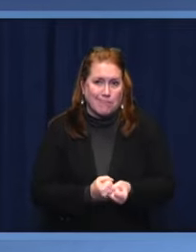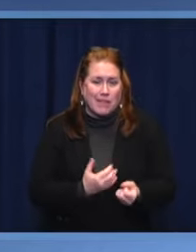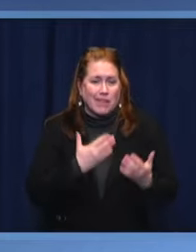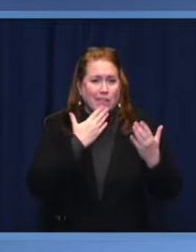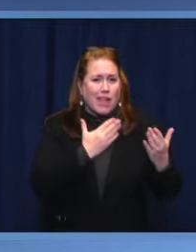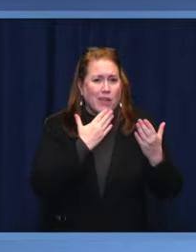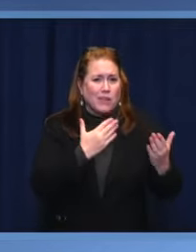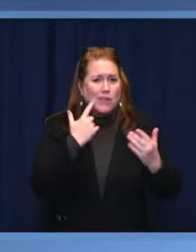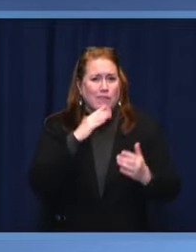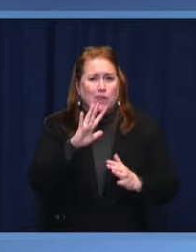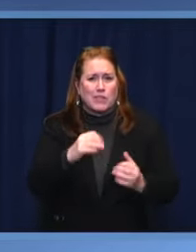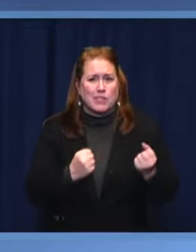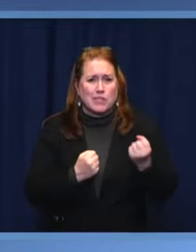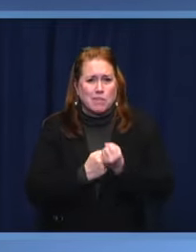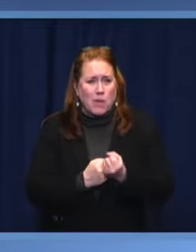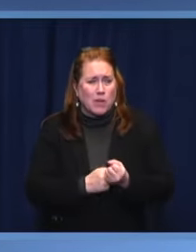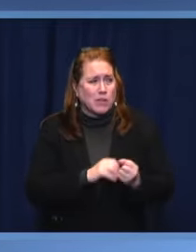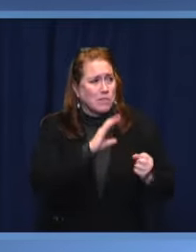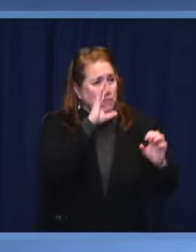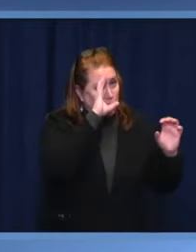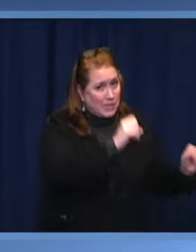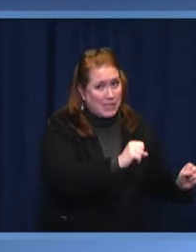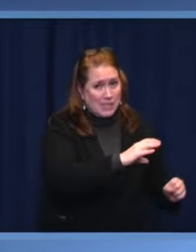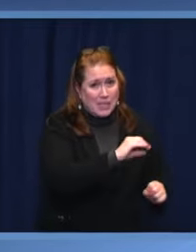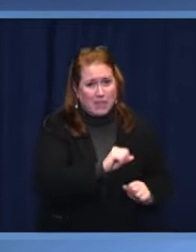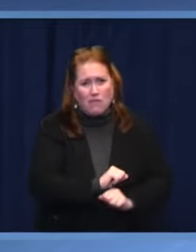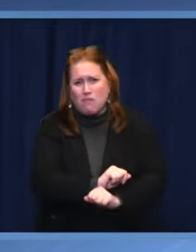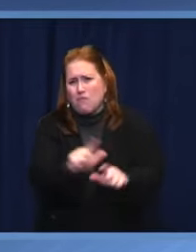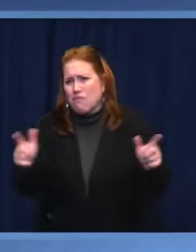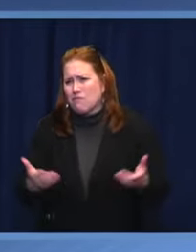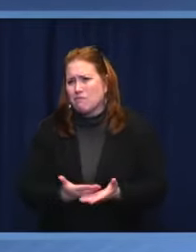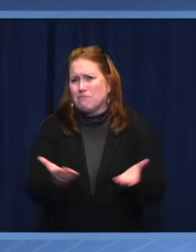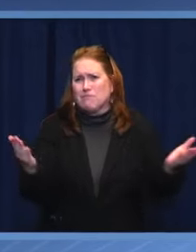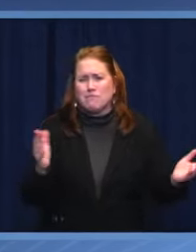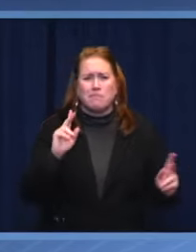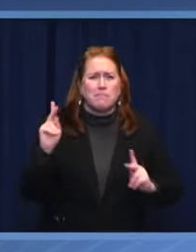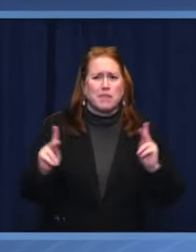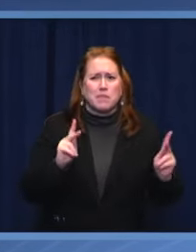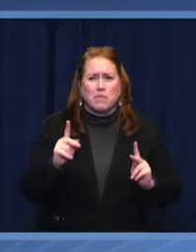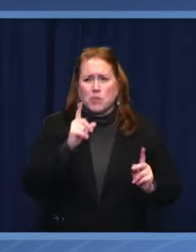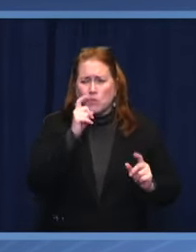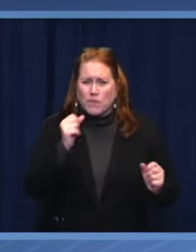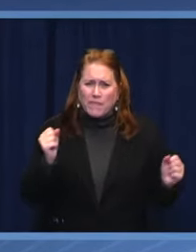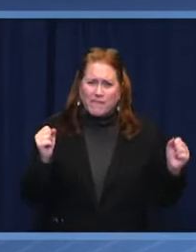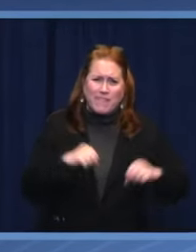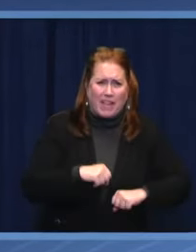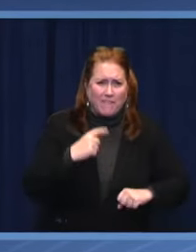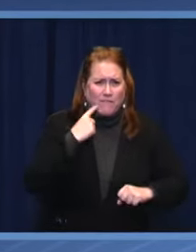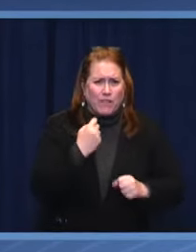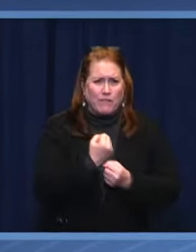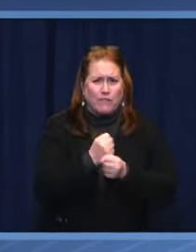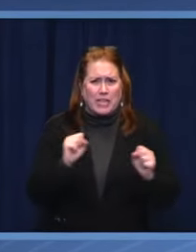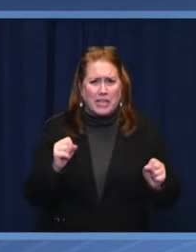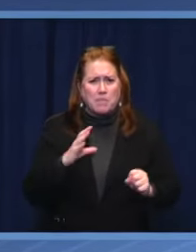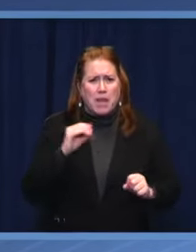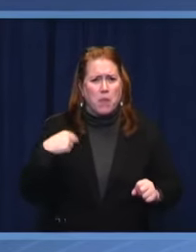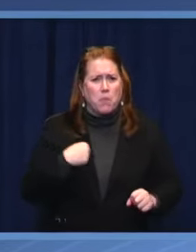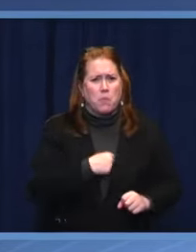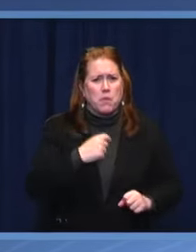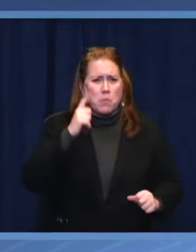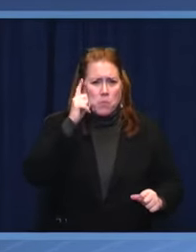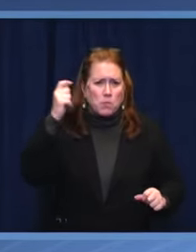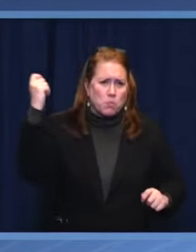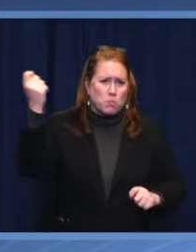President, and to all colleagues. Glory to all who fight for freedom. Slava Ukraine. Thank you very much, President